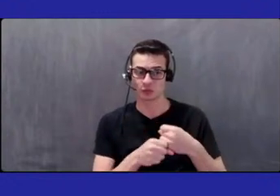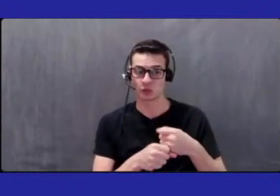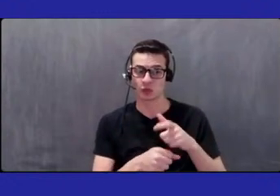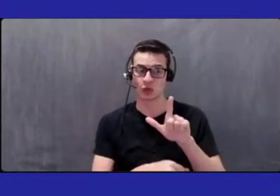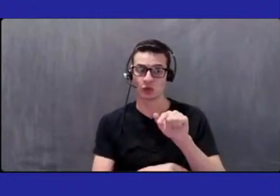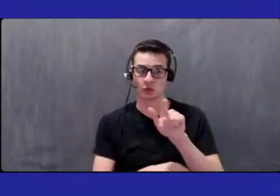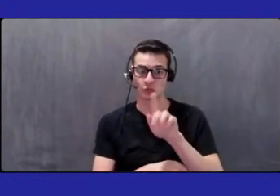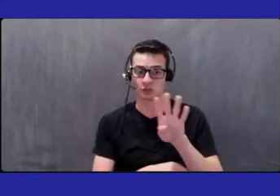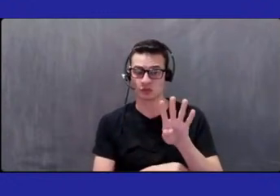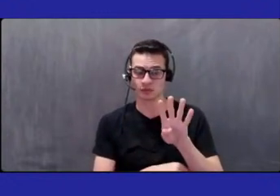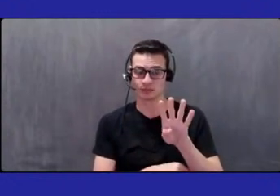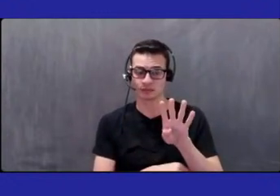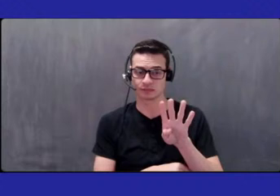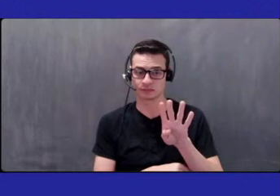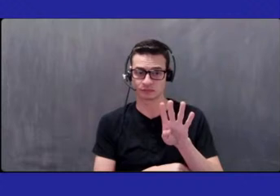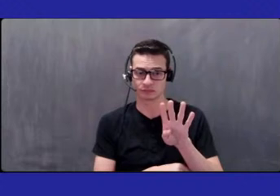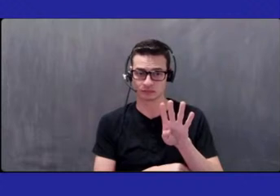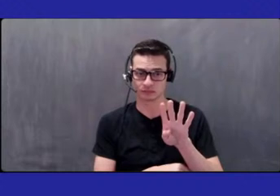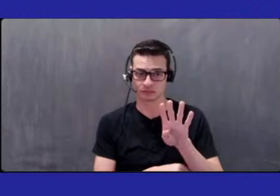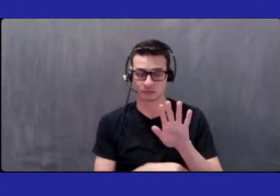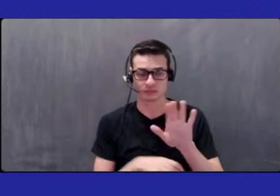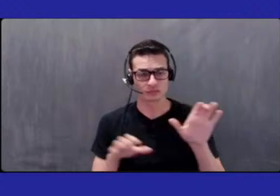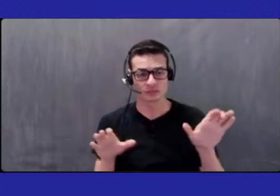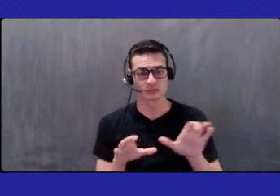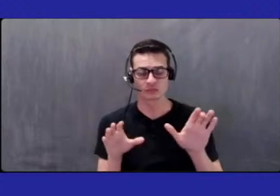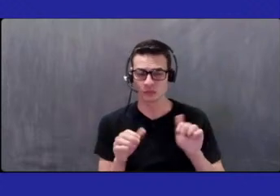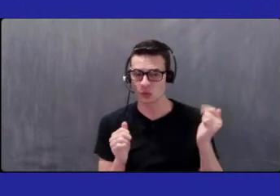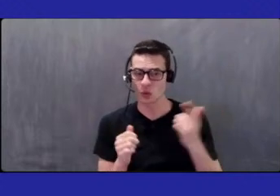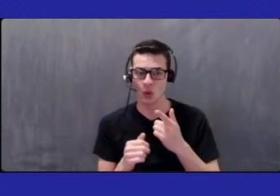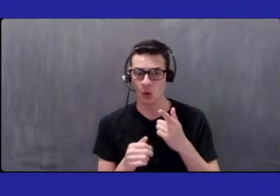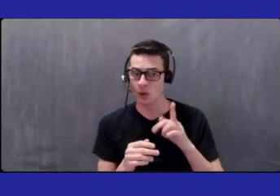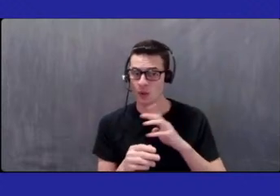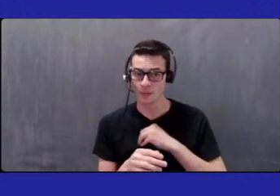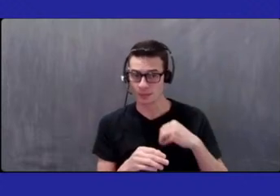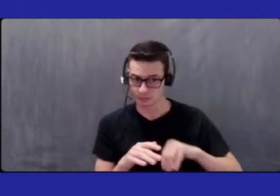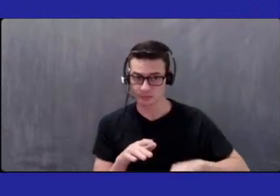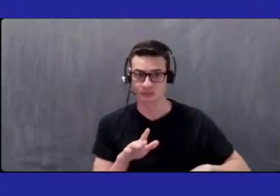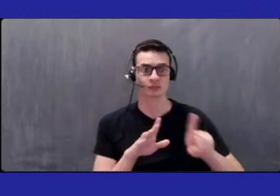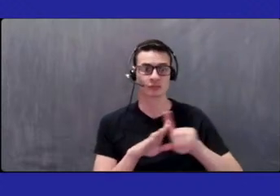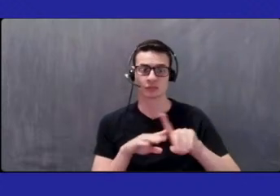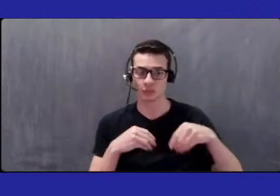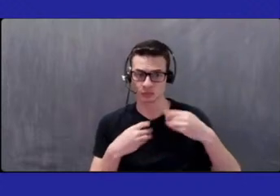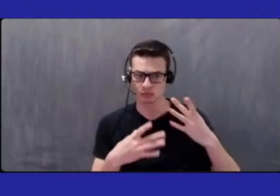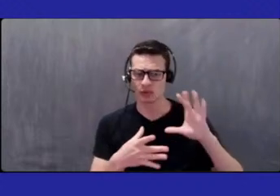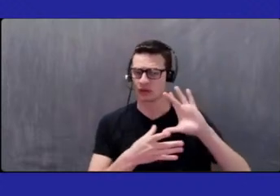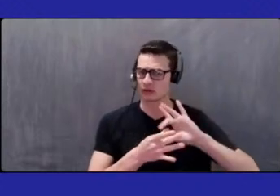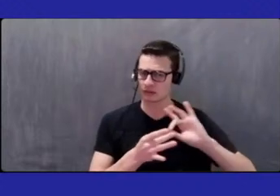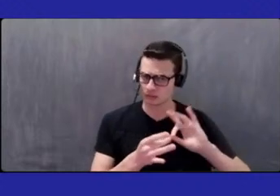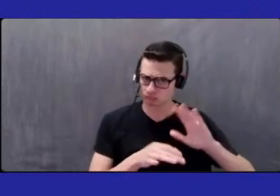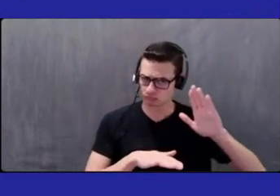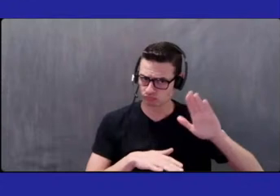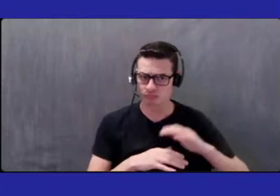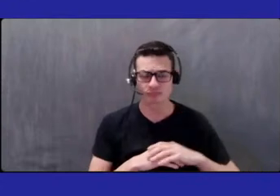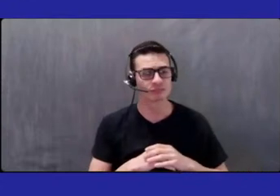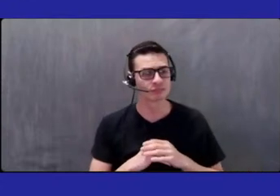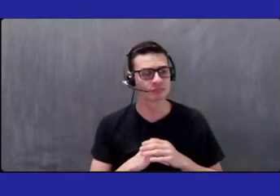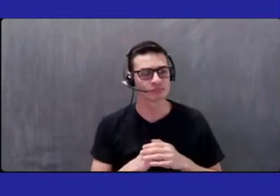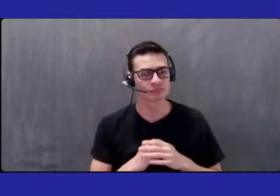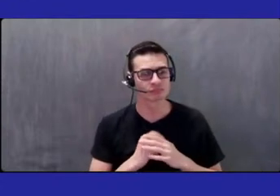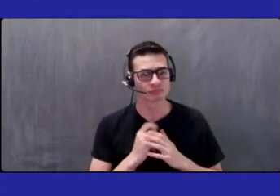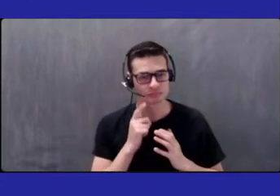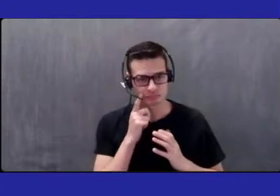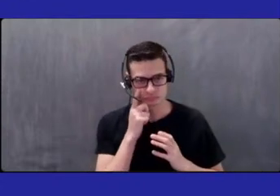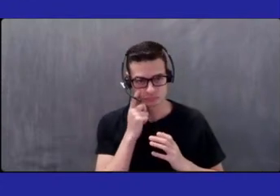I encourage our CABS members to attend and provide testimony. These meetings will begin